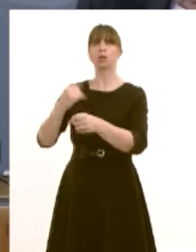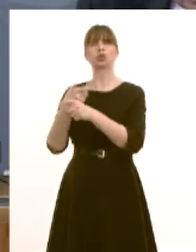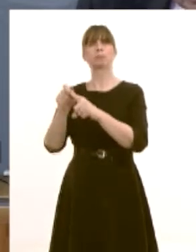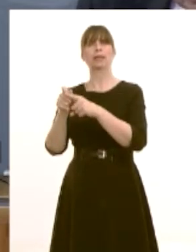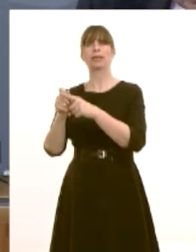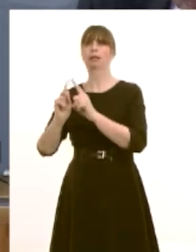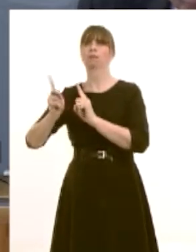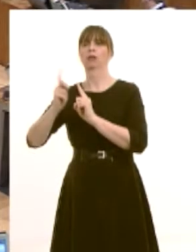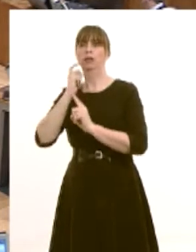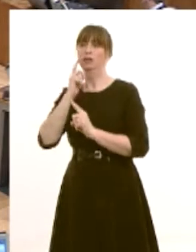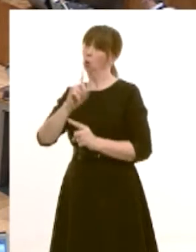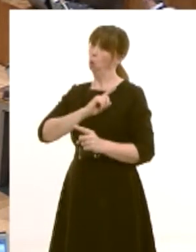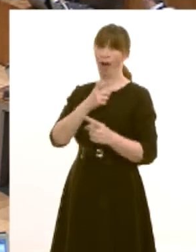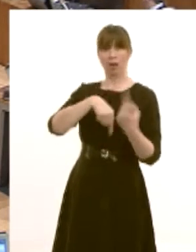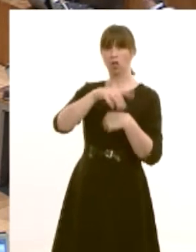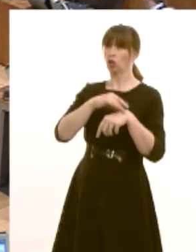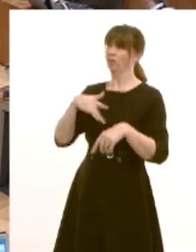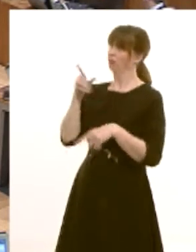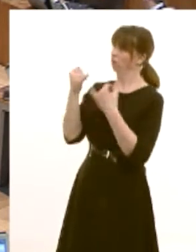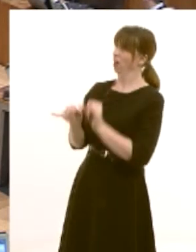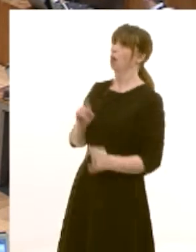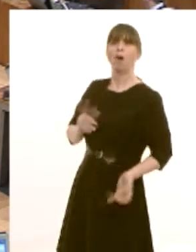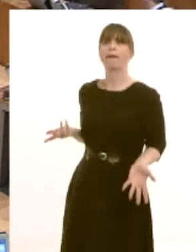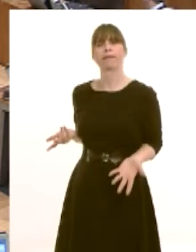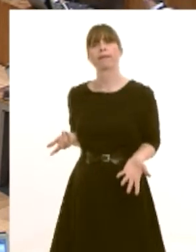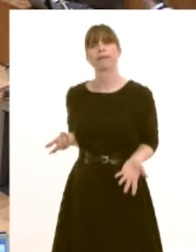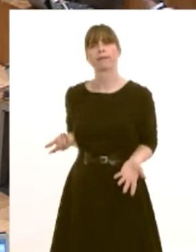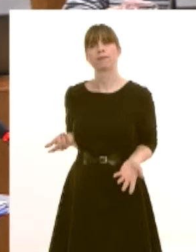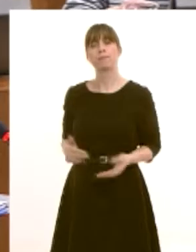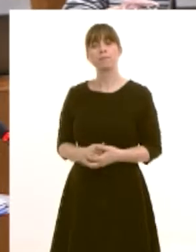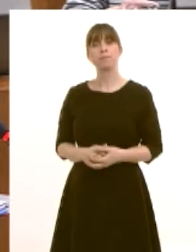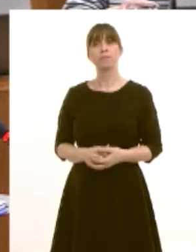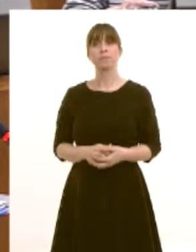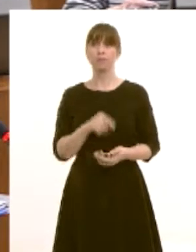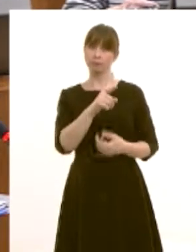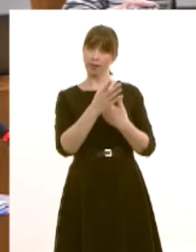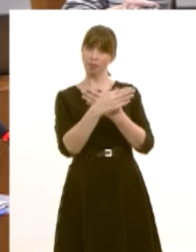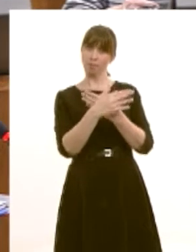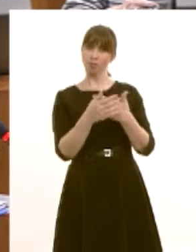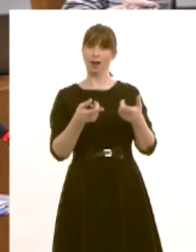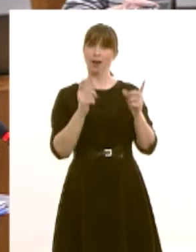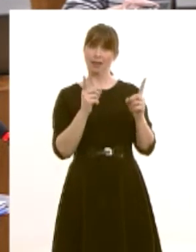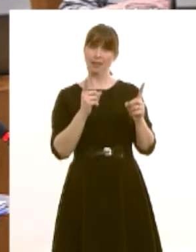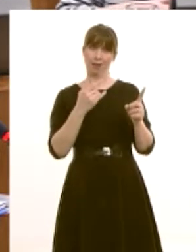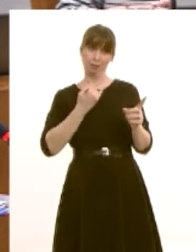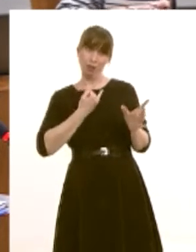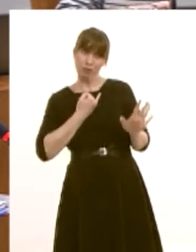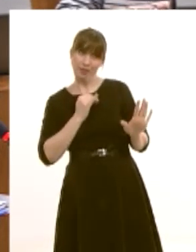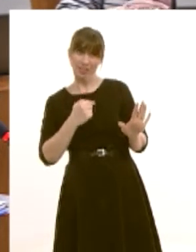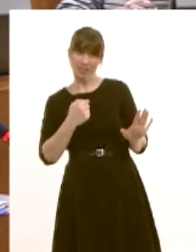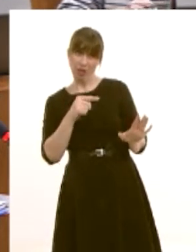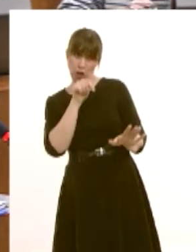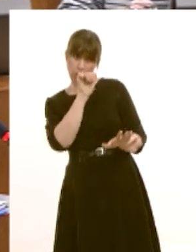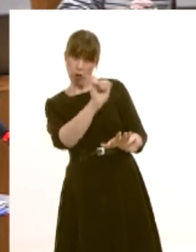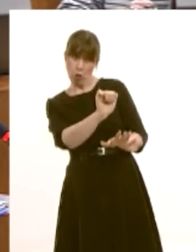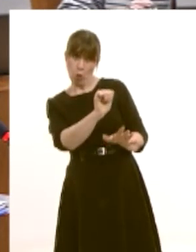that you haven't achieved it well i mean the leader of the liberal democrats will forgive me for being skeptical